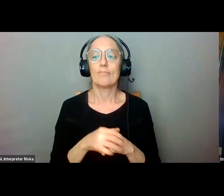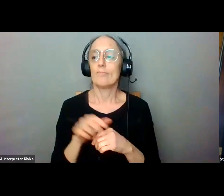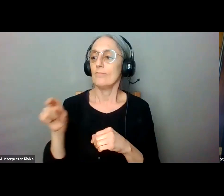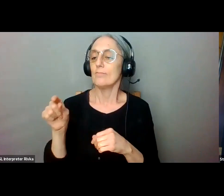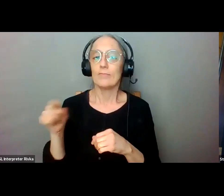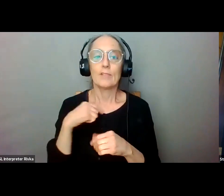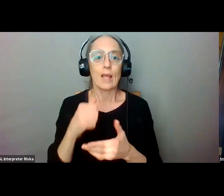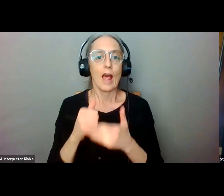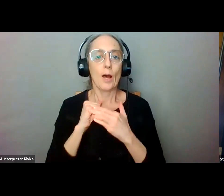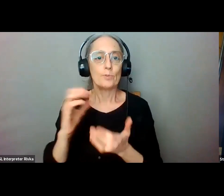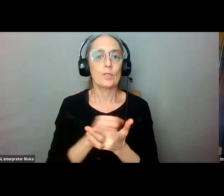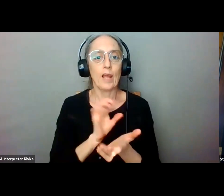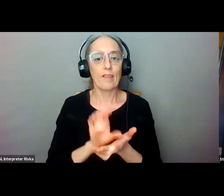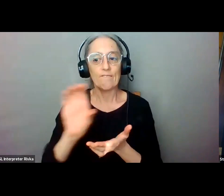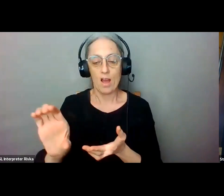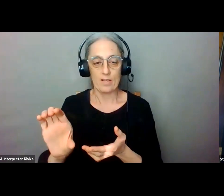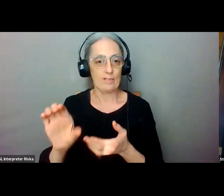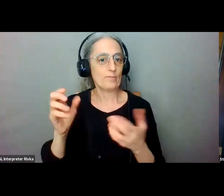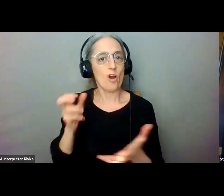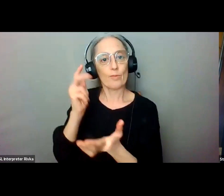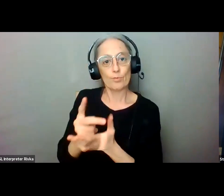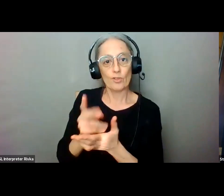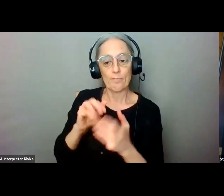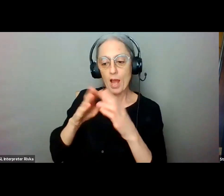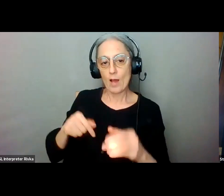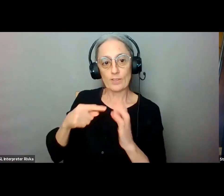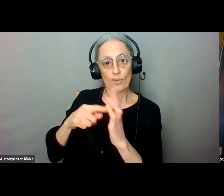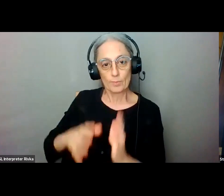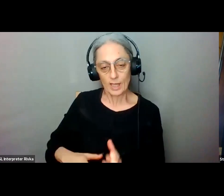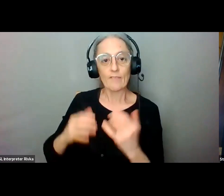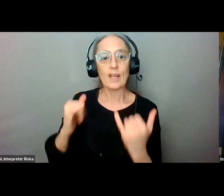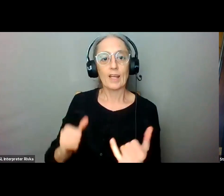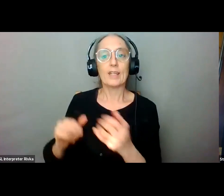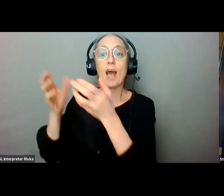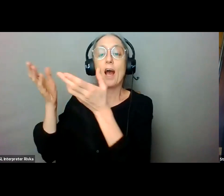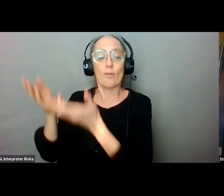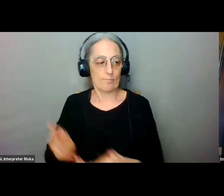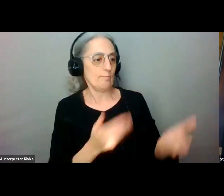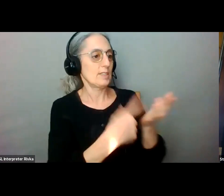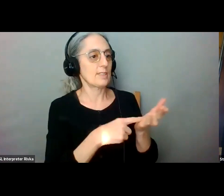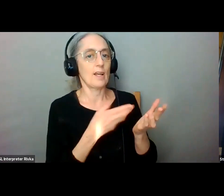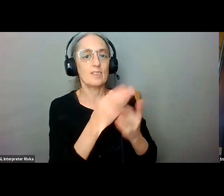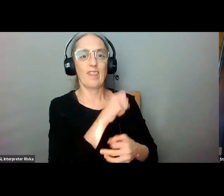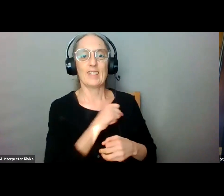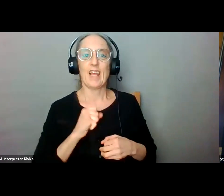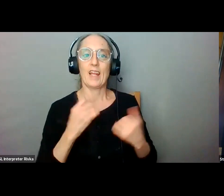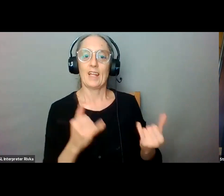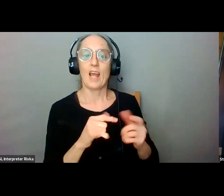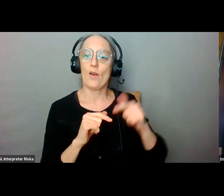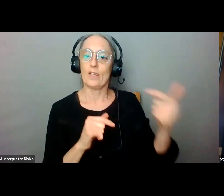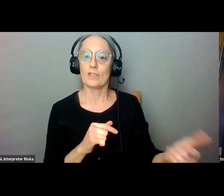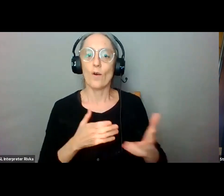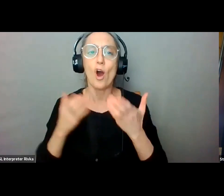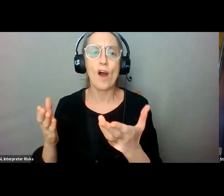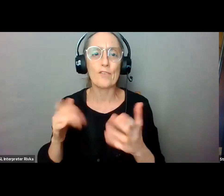transit funding that has been approved by the house of representatives and now goes into the senate so so uh you know off offer him